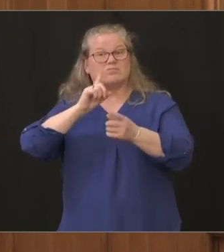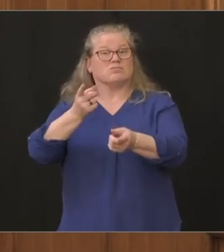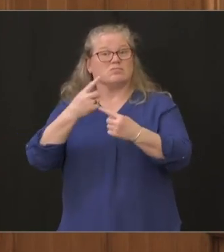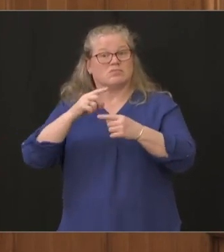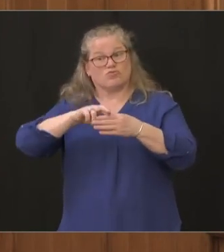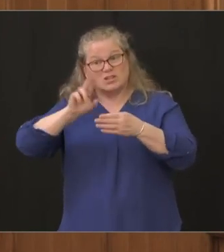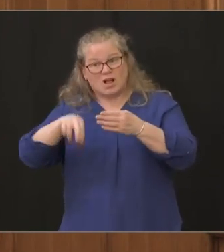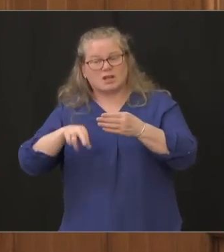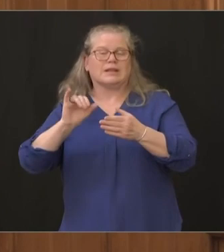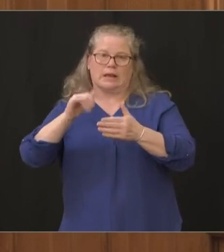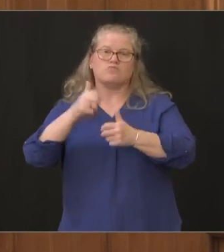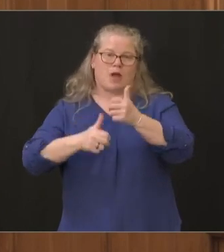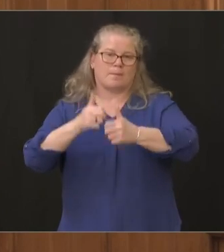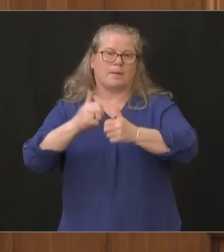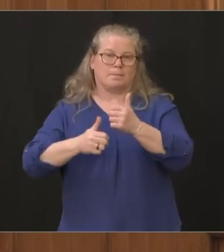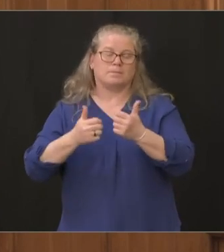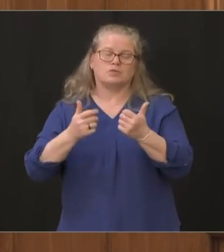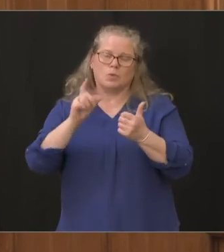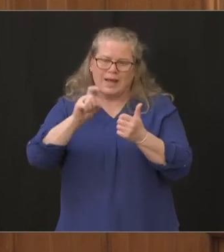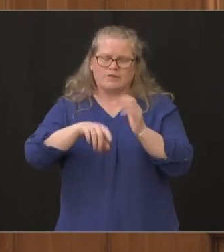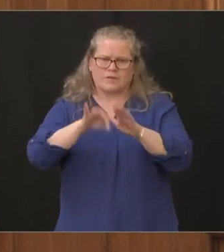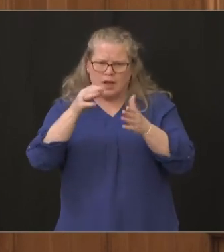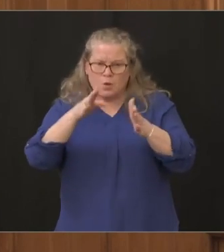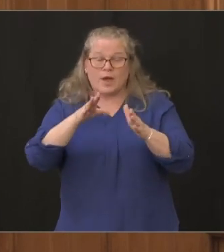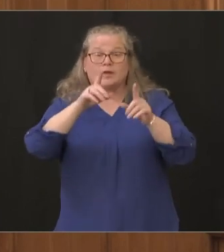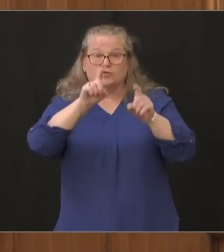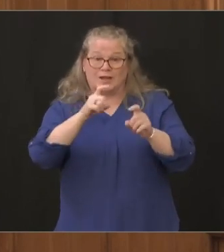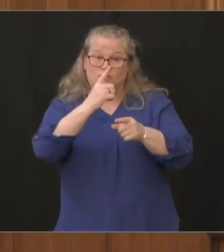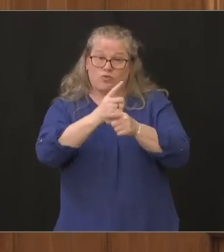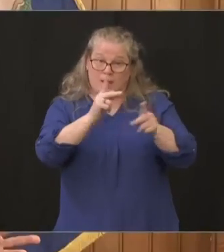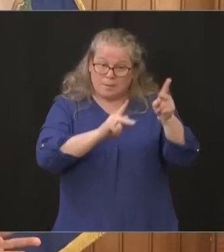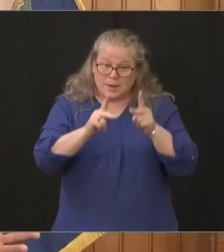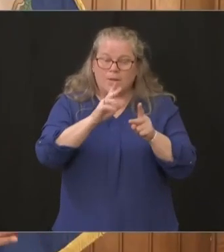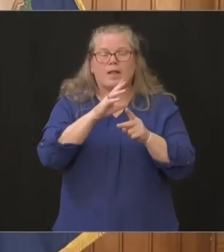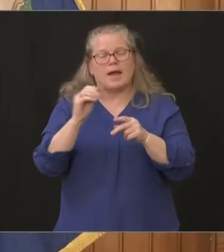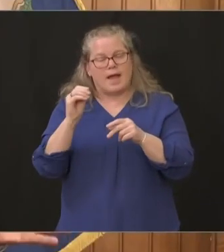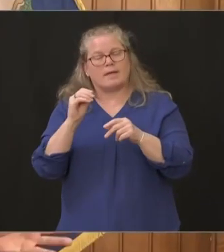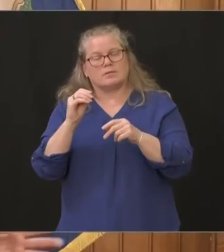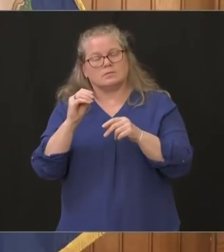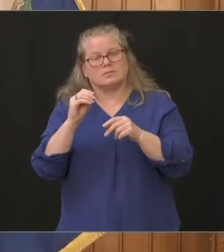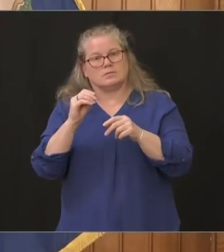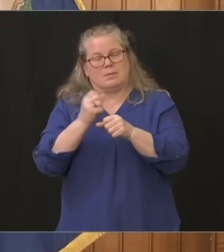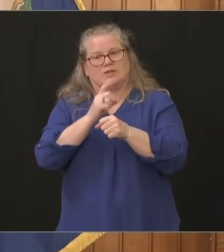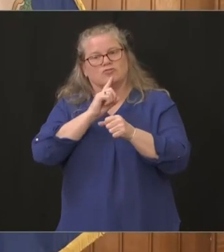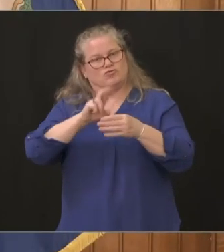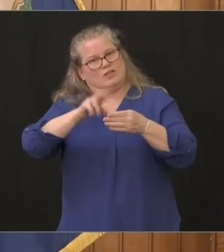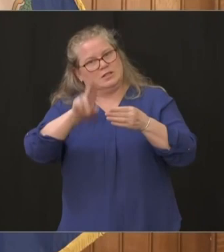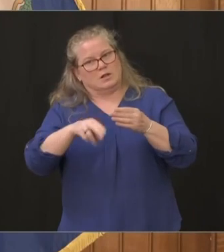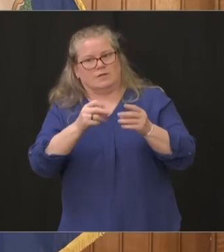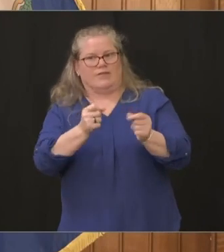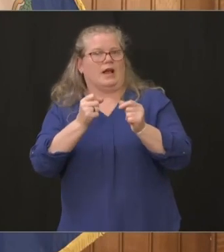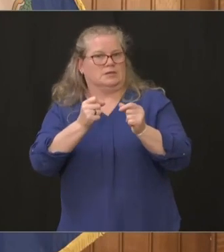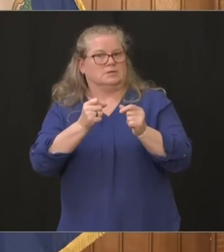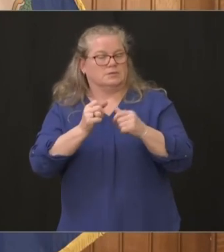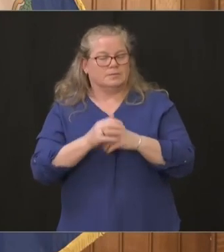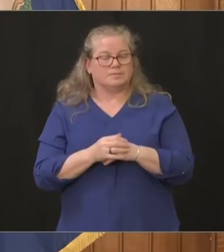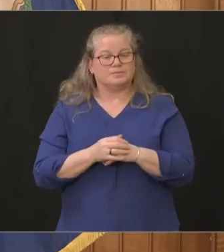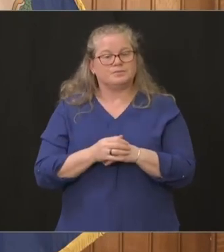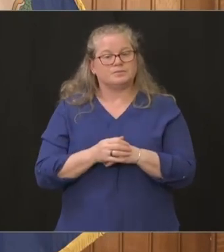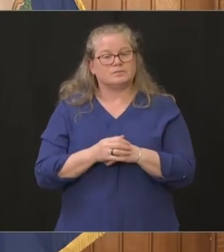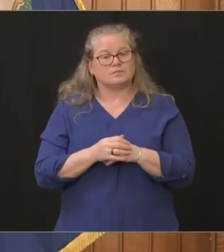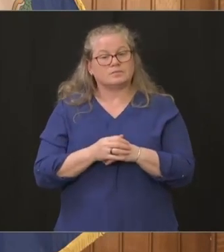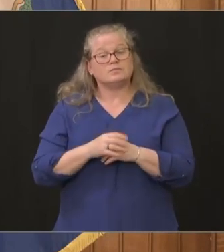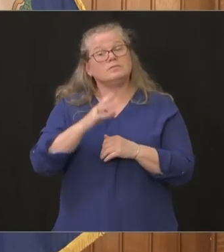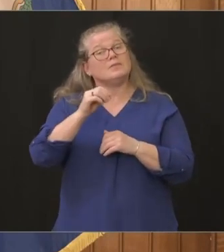to test the right people and get results more quickly and christine when jeff talked about frontline obviously those are folks working in the hospital